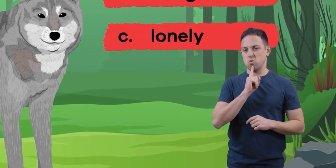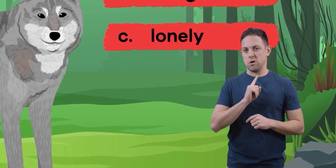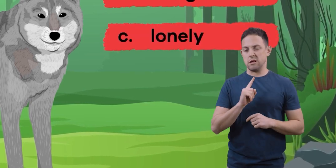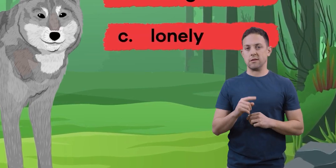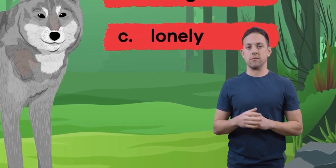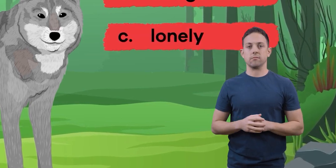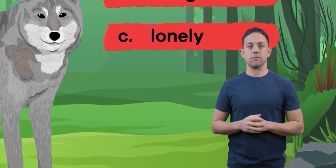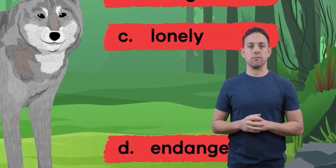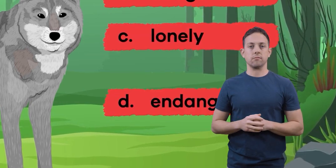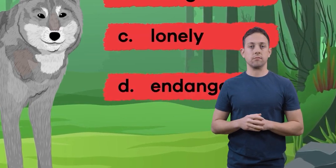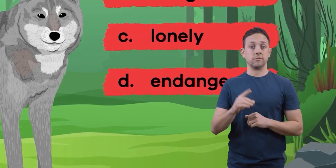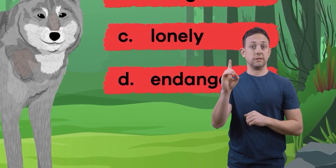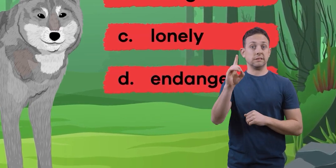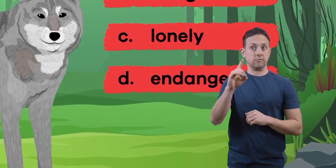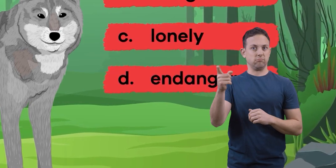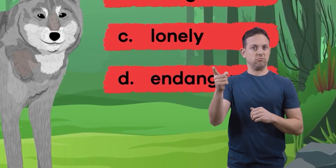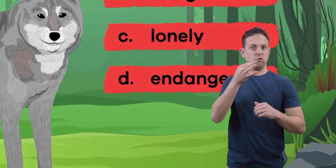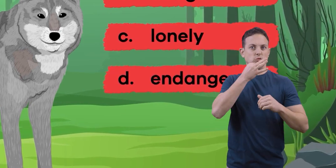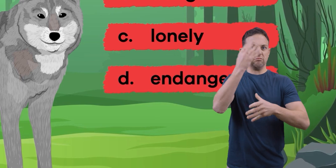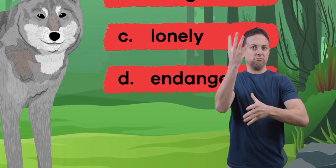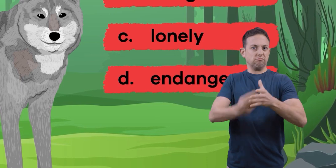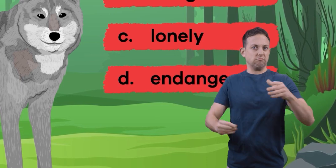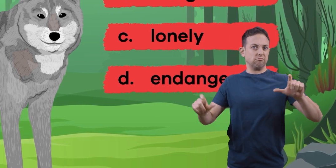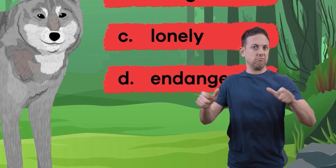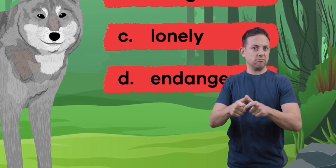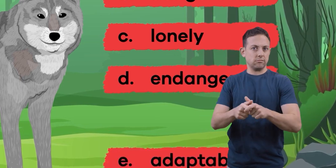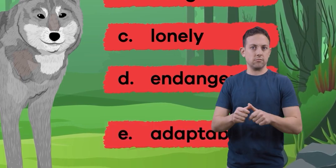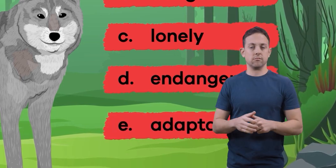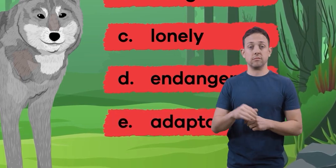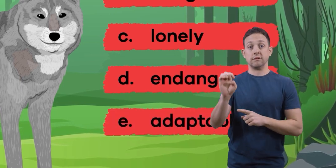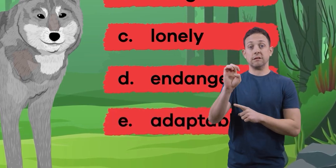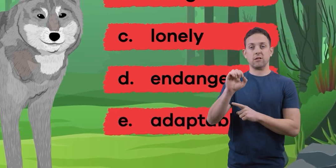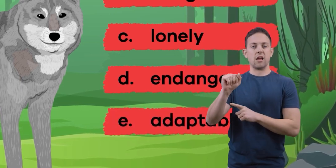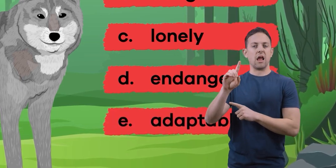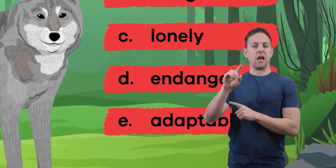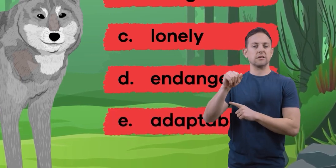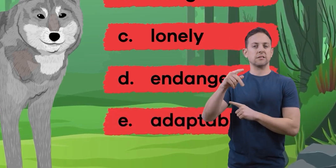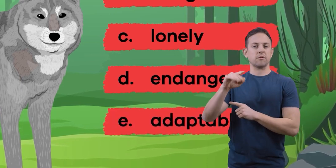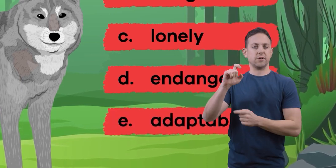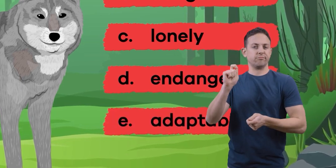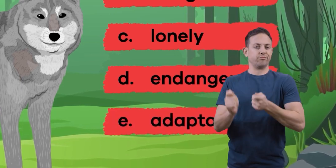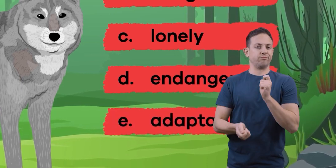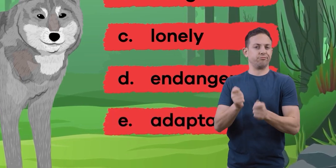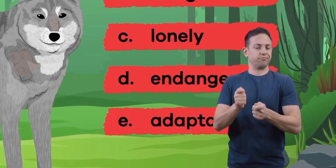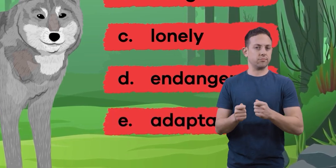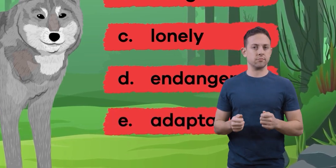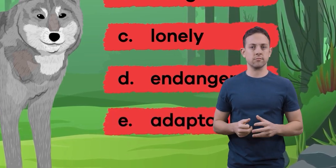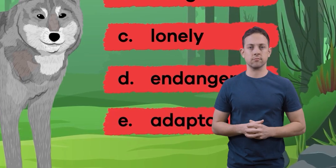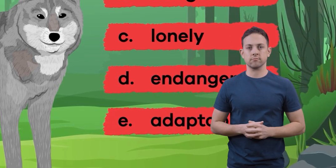Lonely. D. Endangered. E. Adaptable.